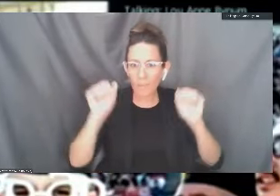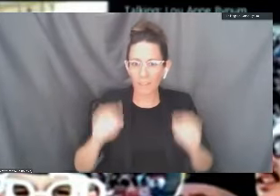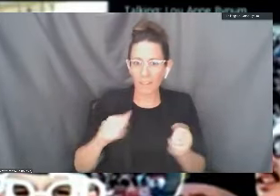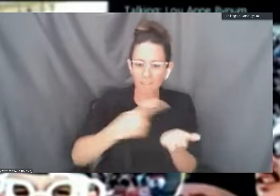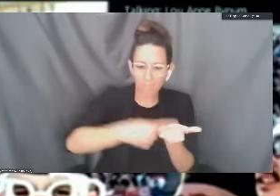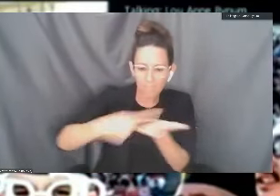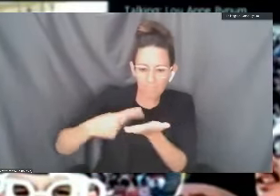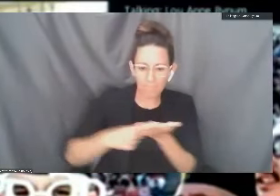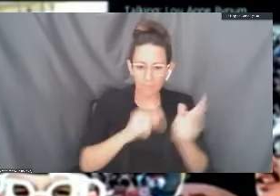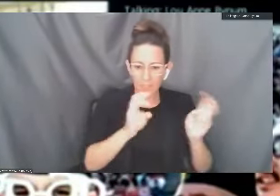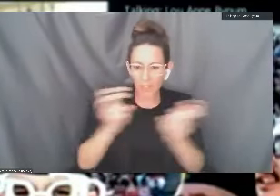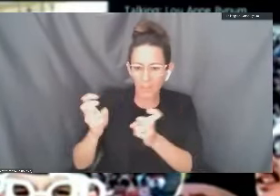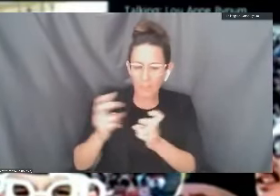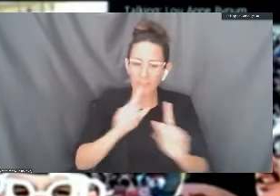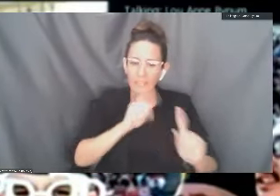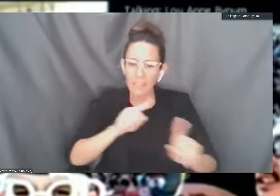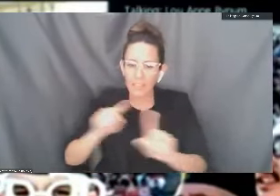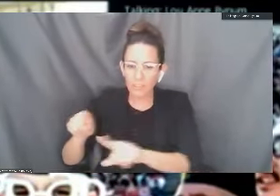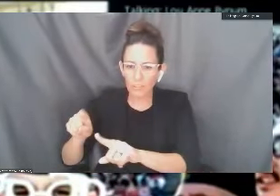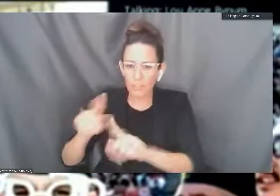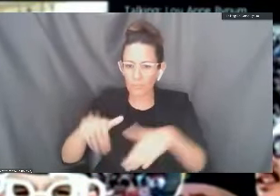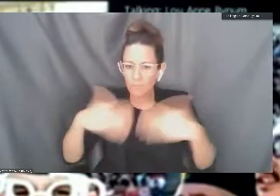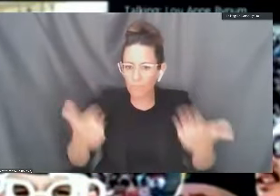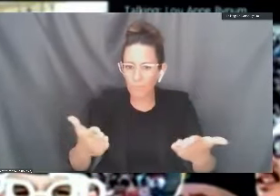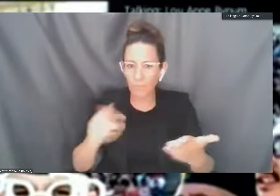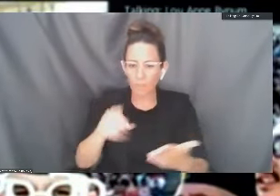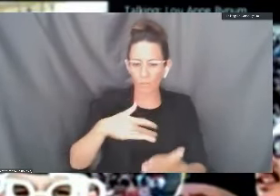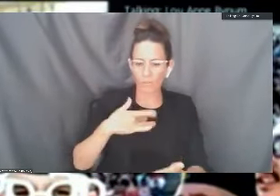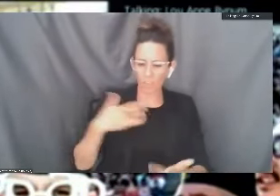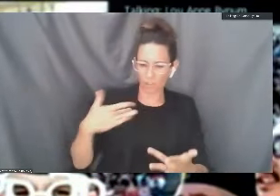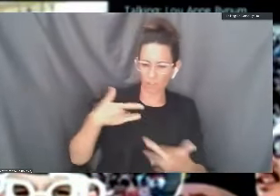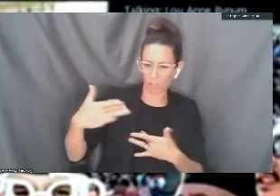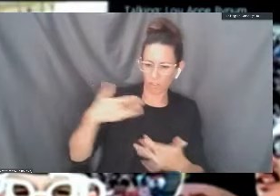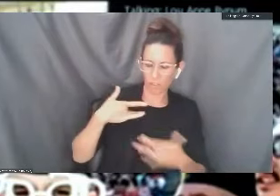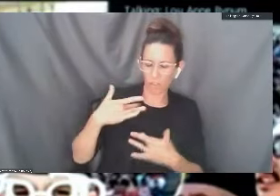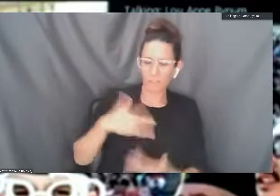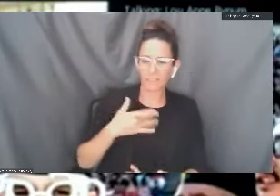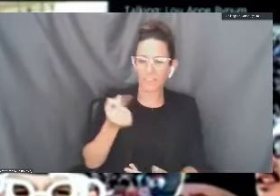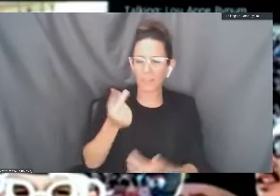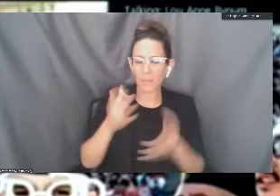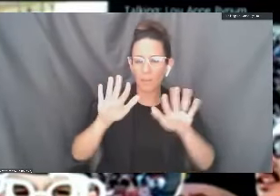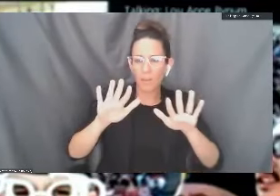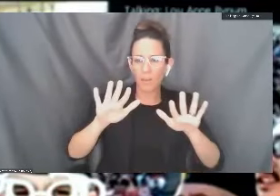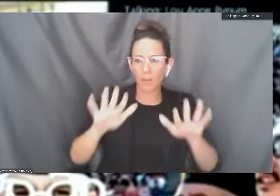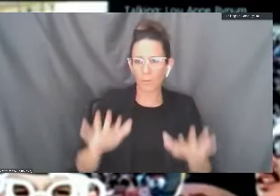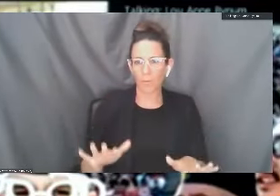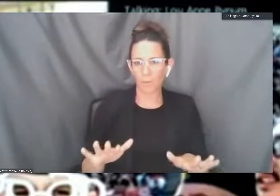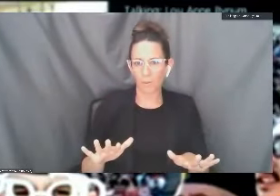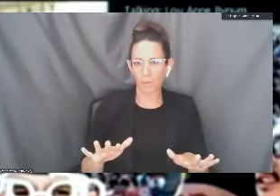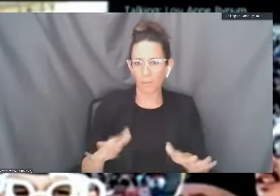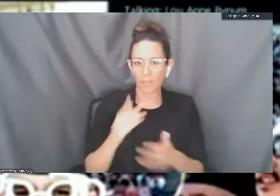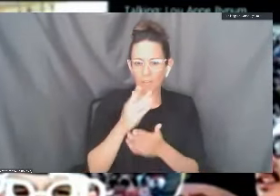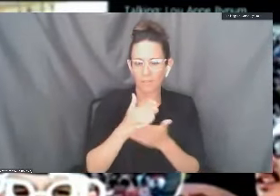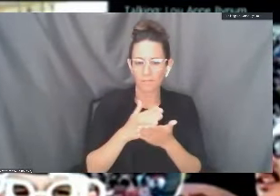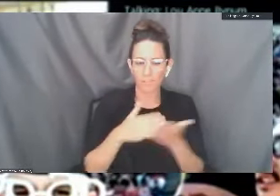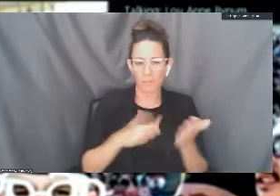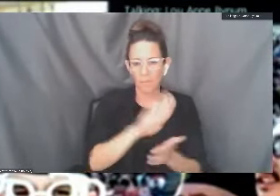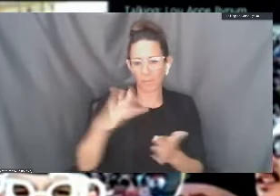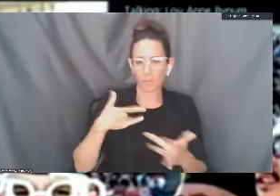topics and answer some questions that you're concerned about to give you some relief from some of these worries.